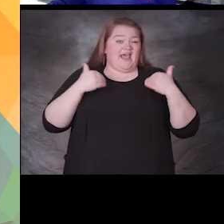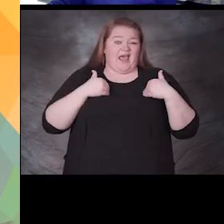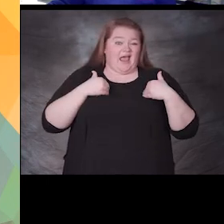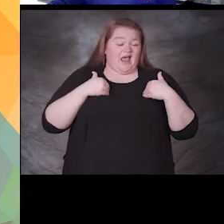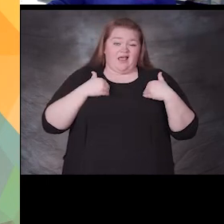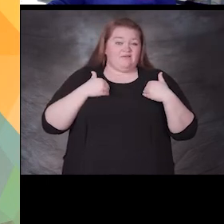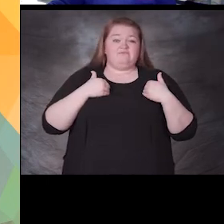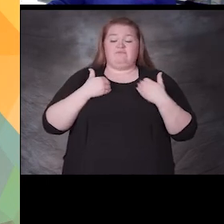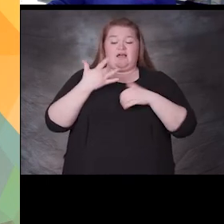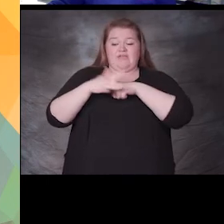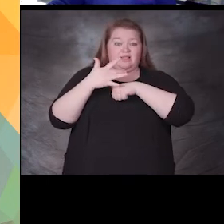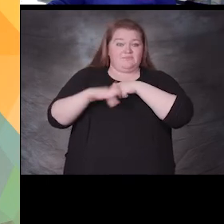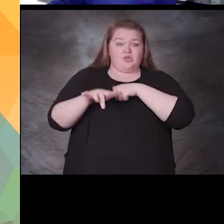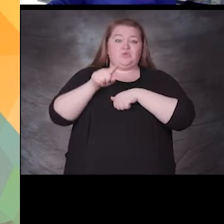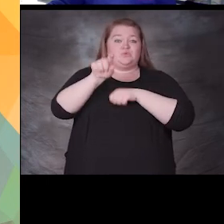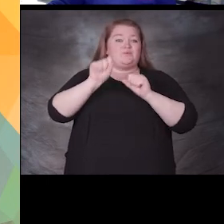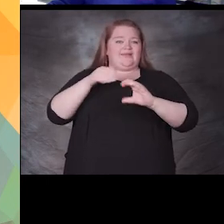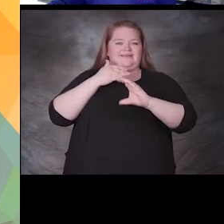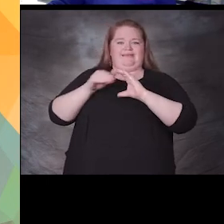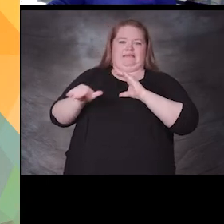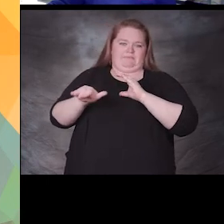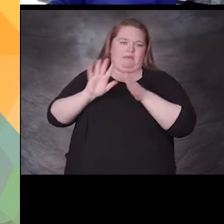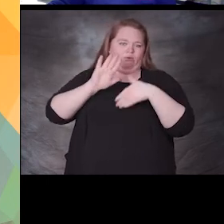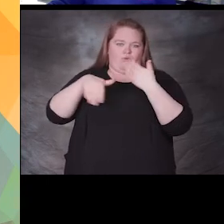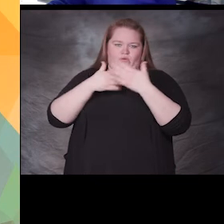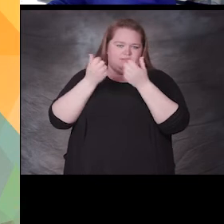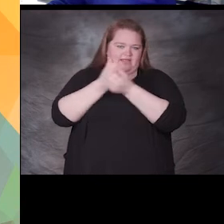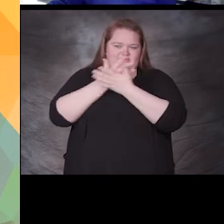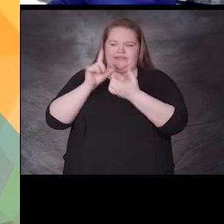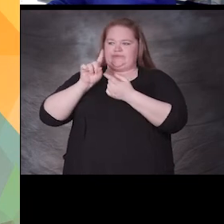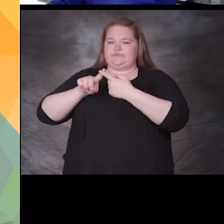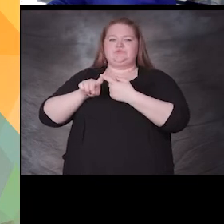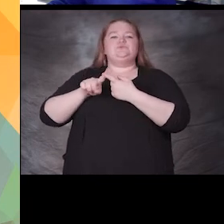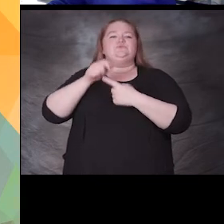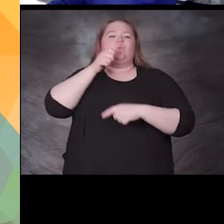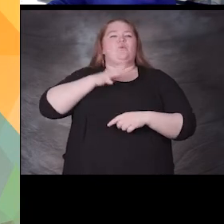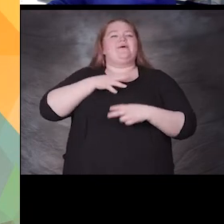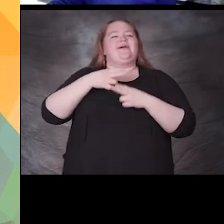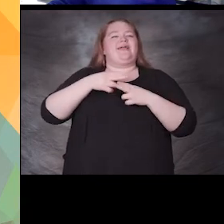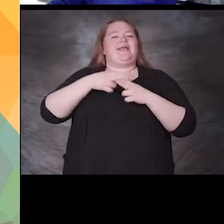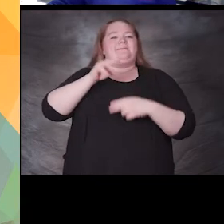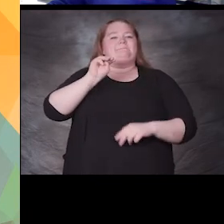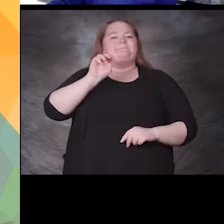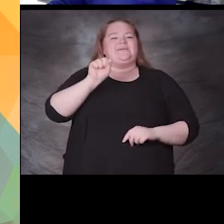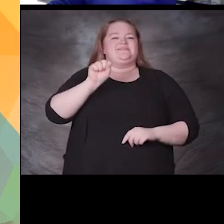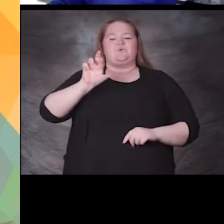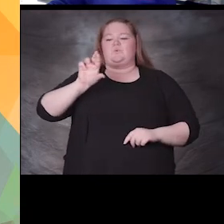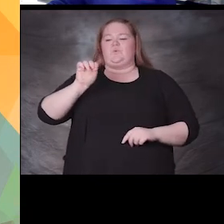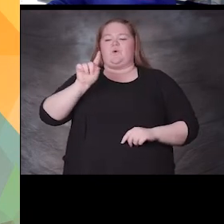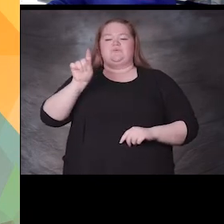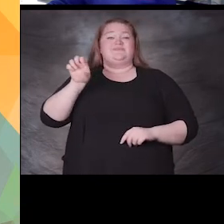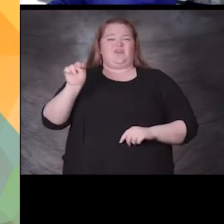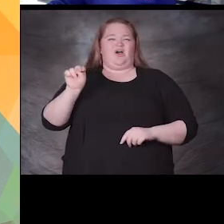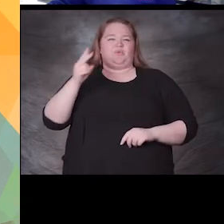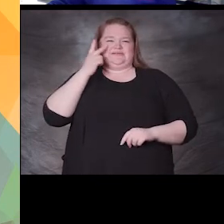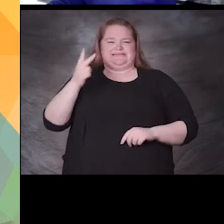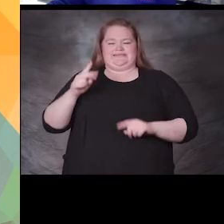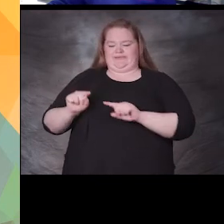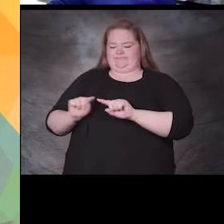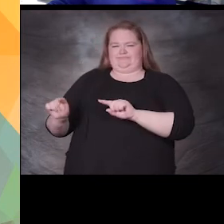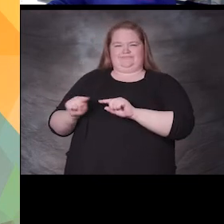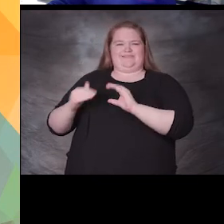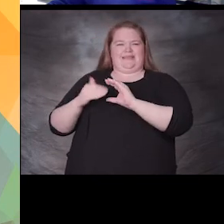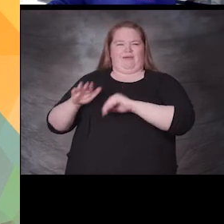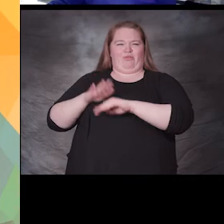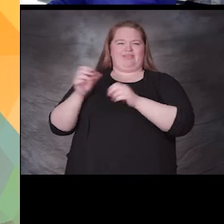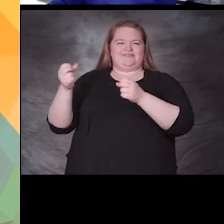on at the email address bottom run the slide so we look forward to having you in our in our building and getting